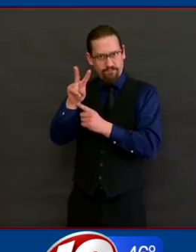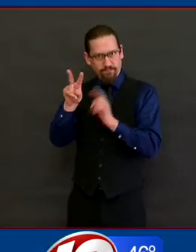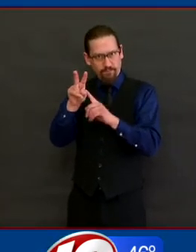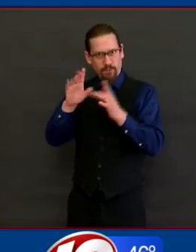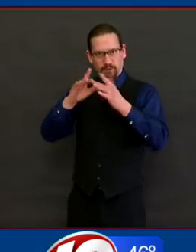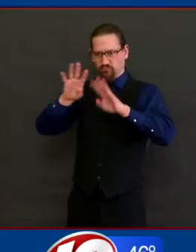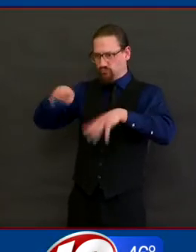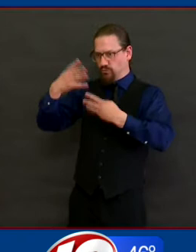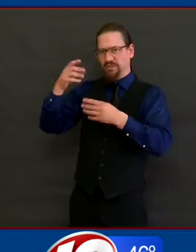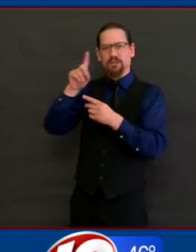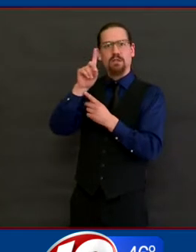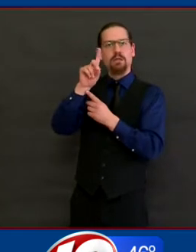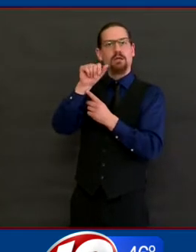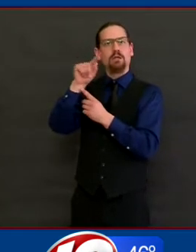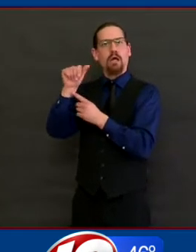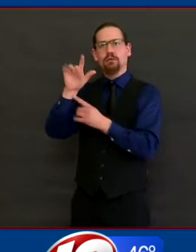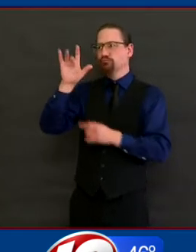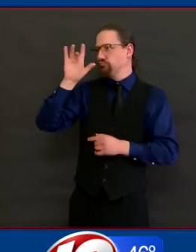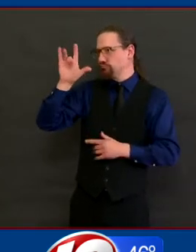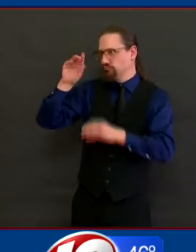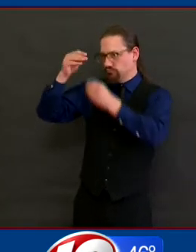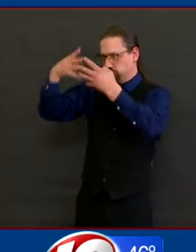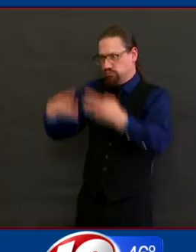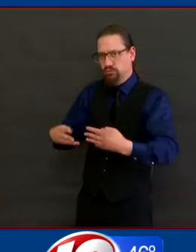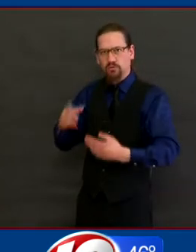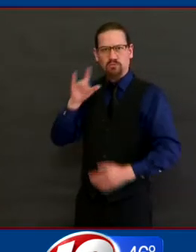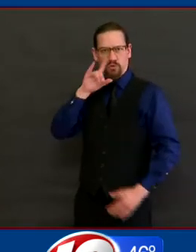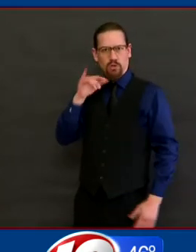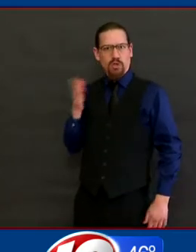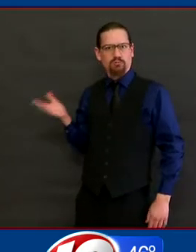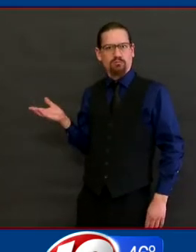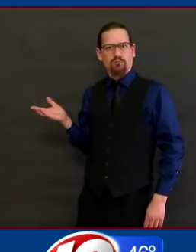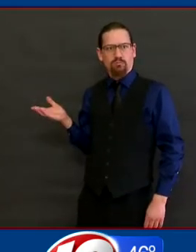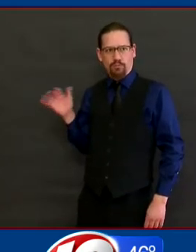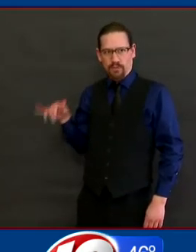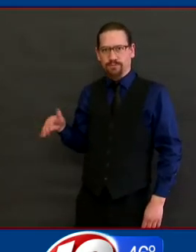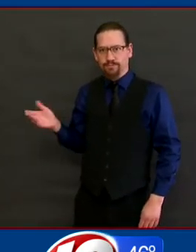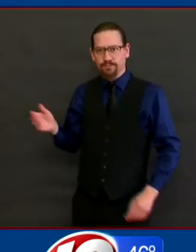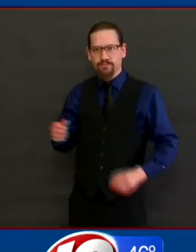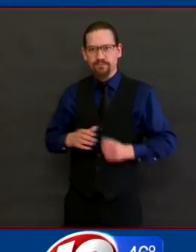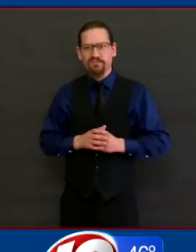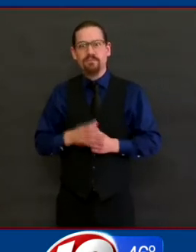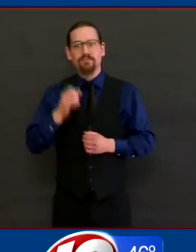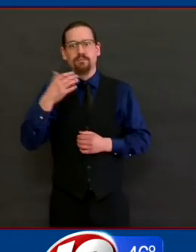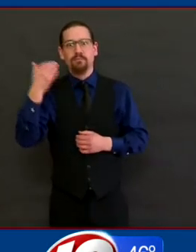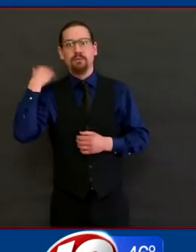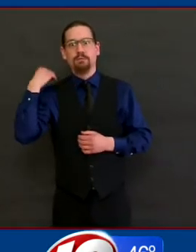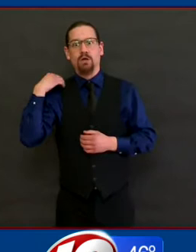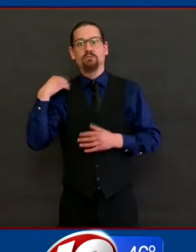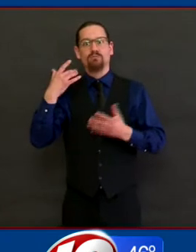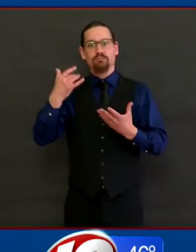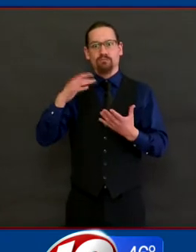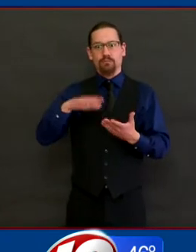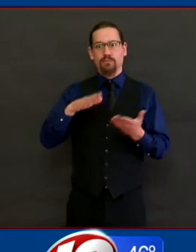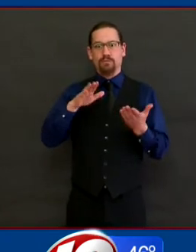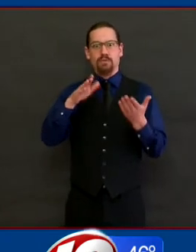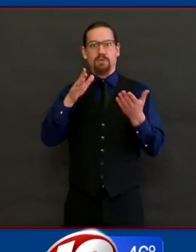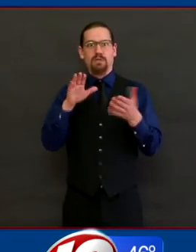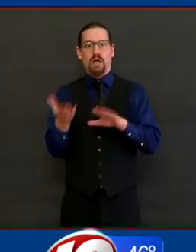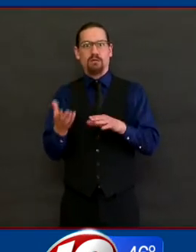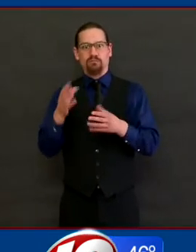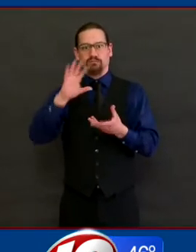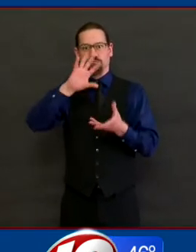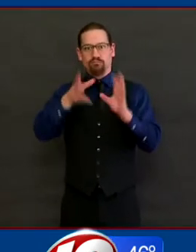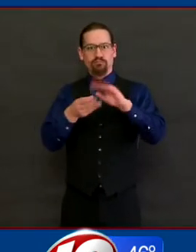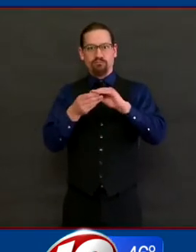Our total number of fatalities was previously 87. There are 18